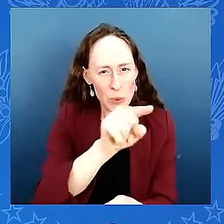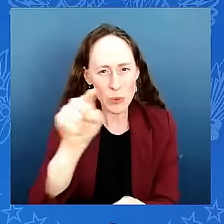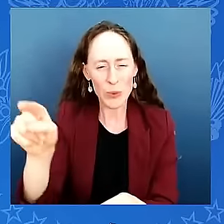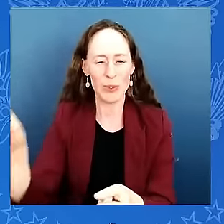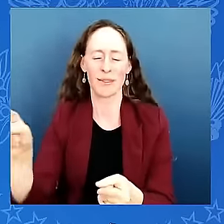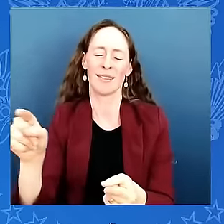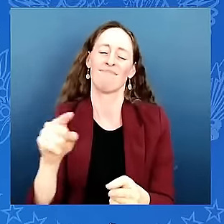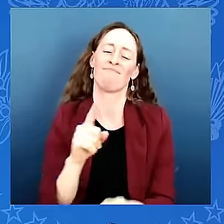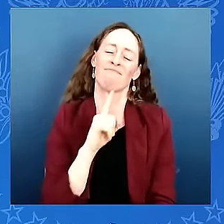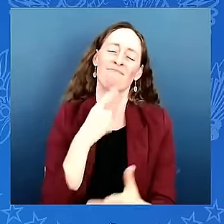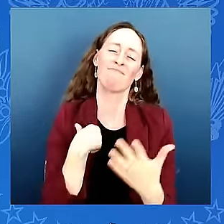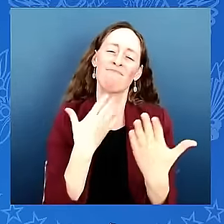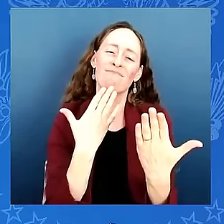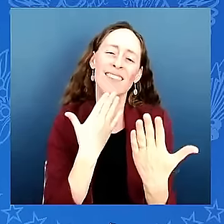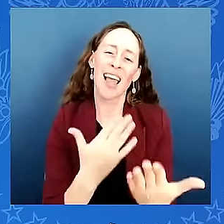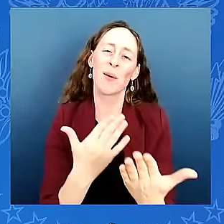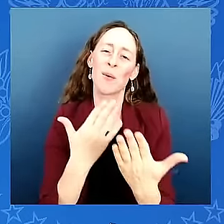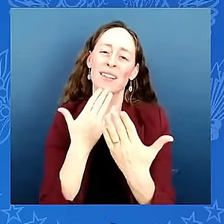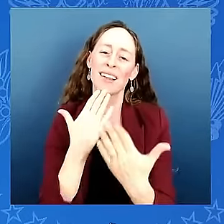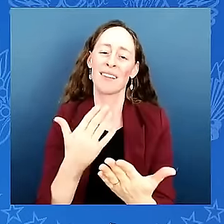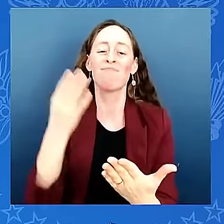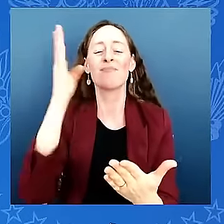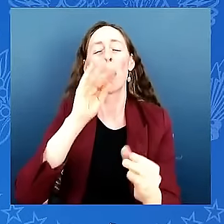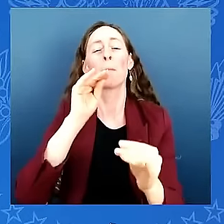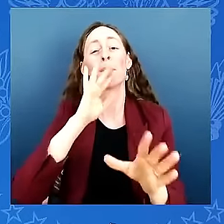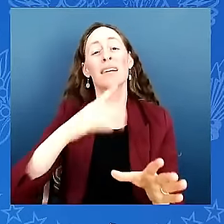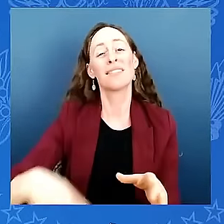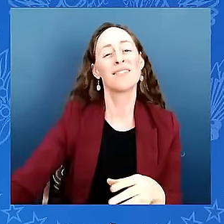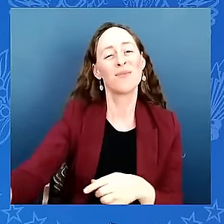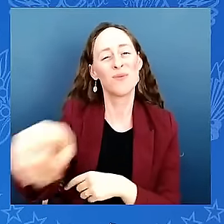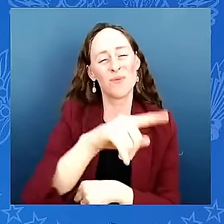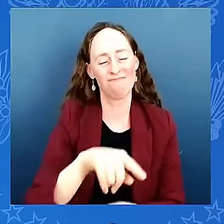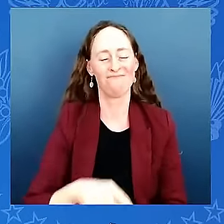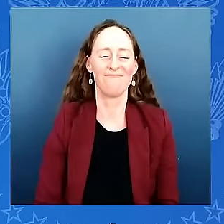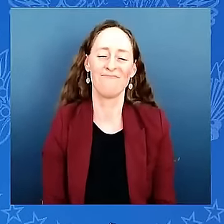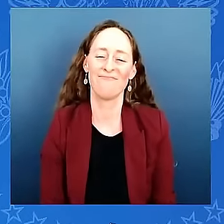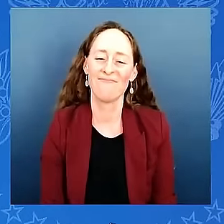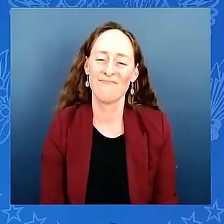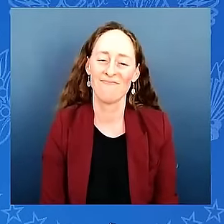thank you may god protect our truth